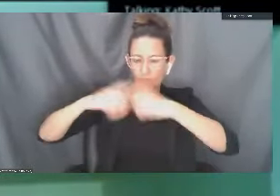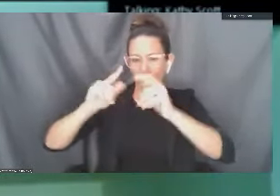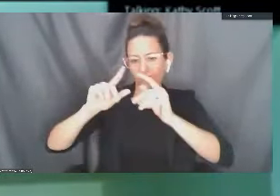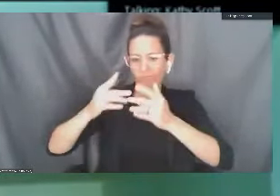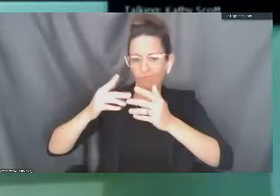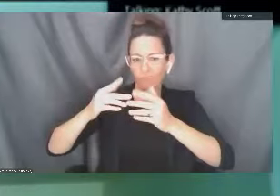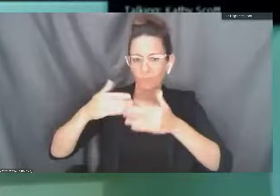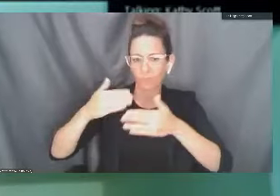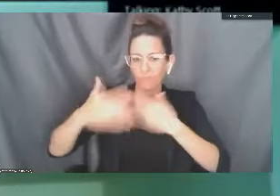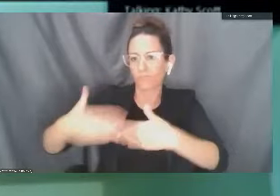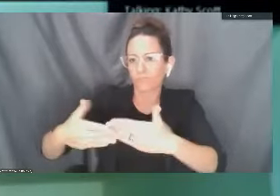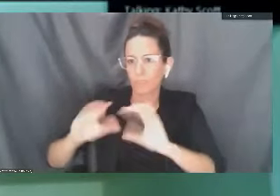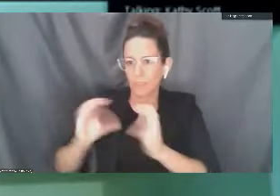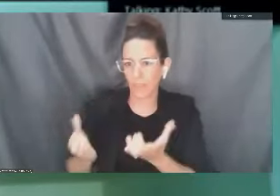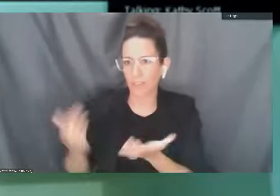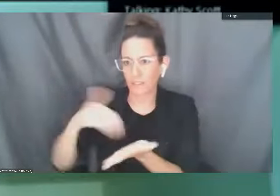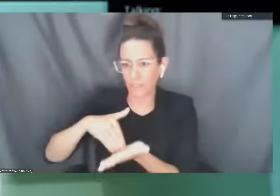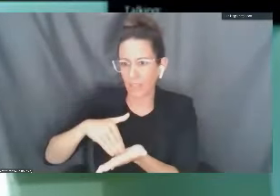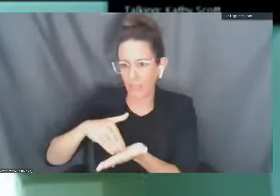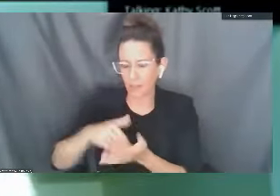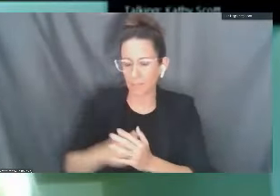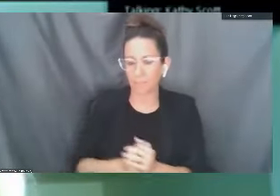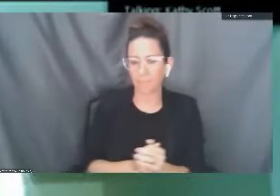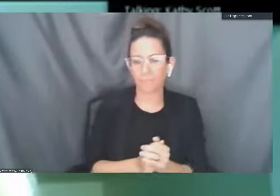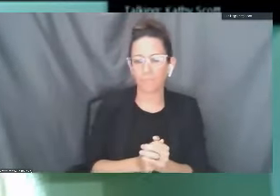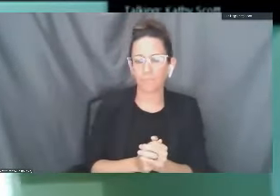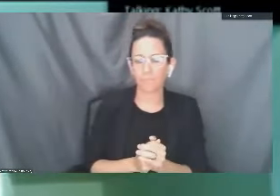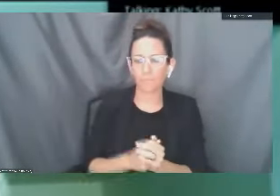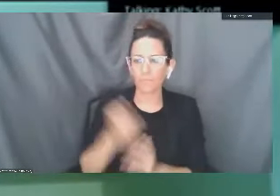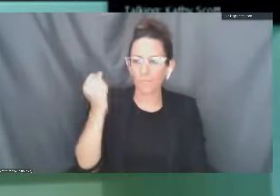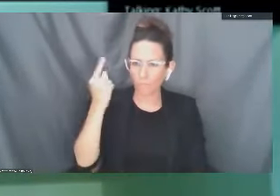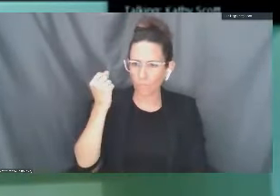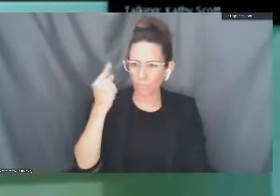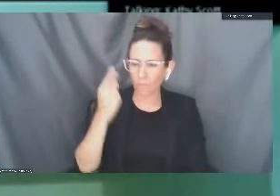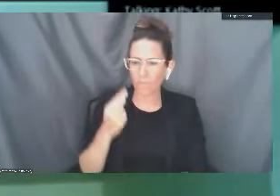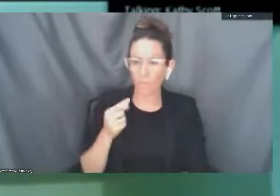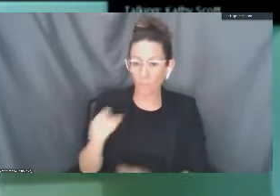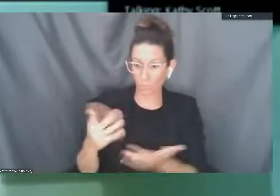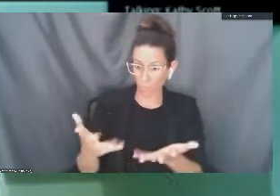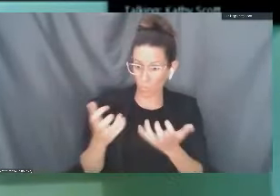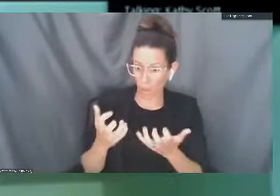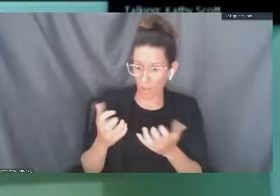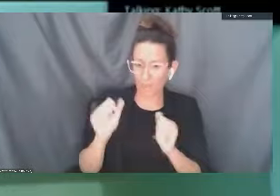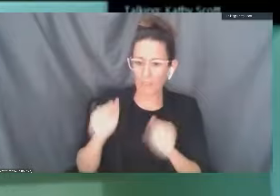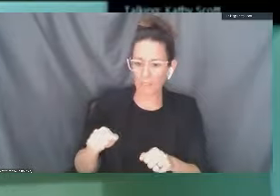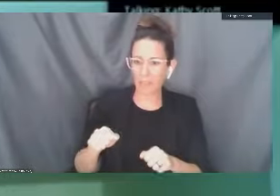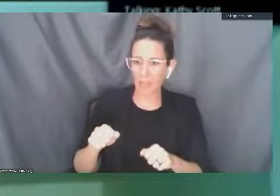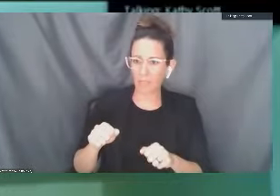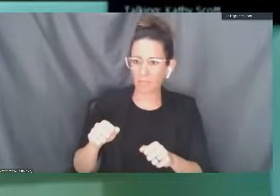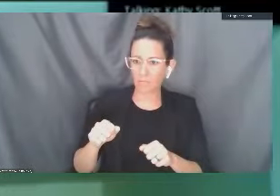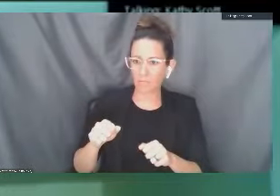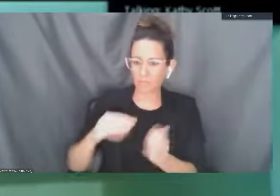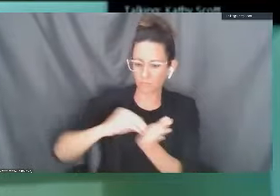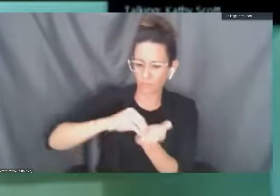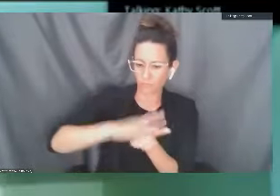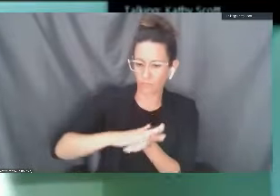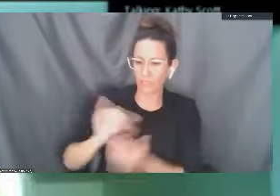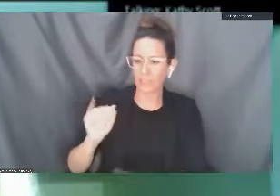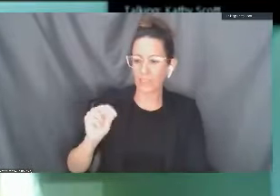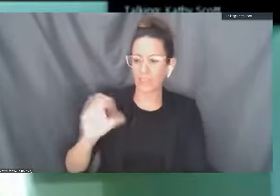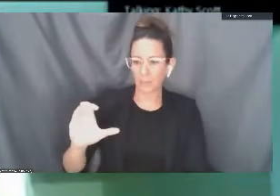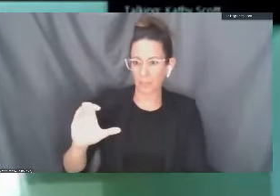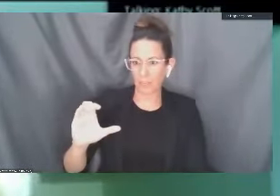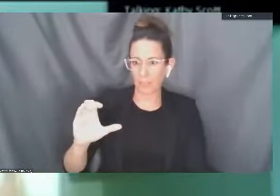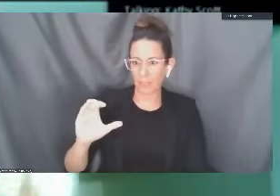be able to complete those classes. If they choose to do so, students can take an incomplete and finish them over the summer